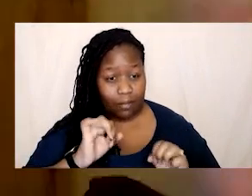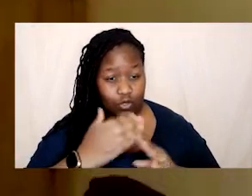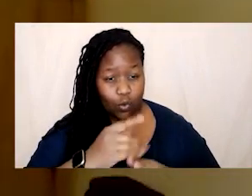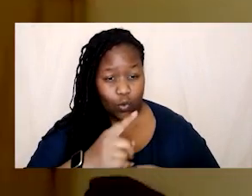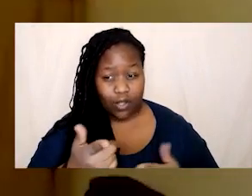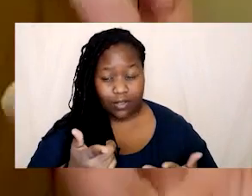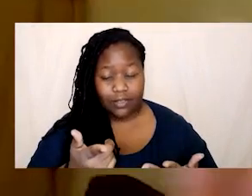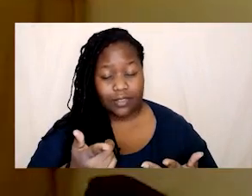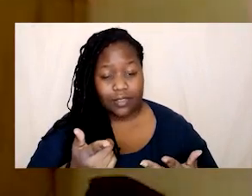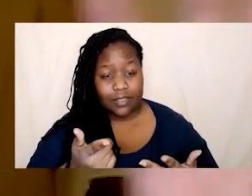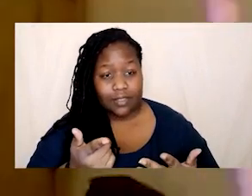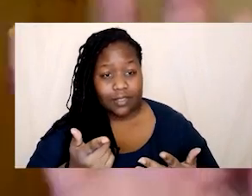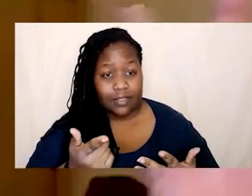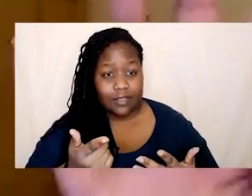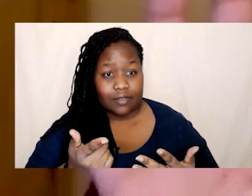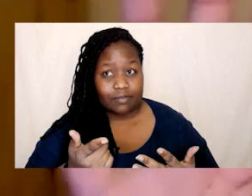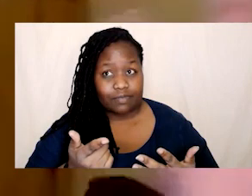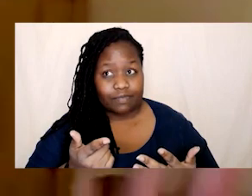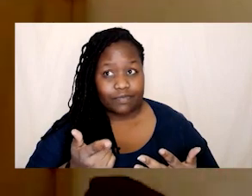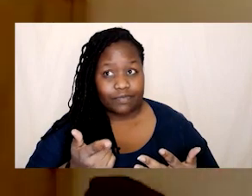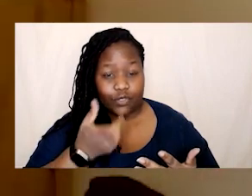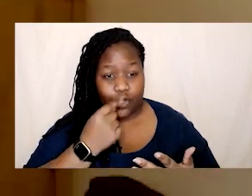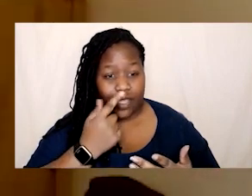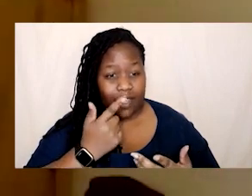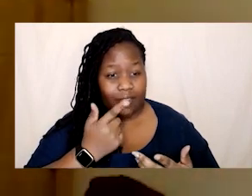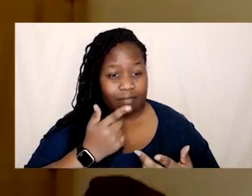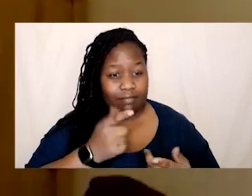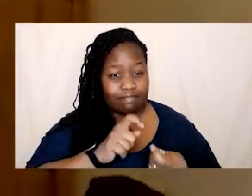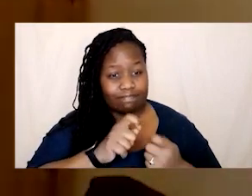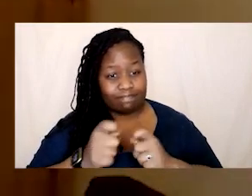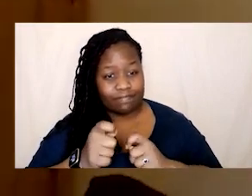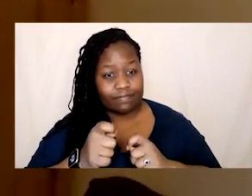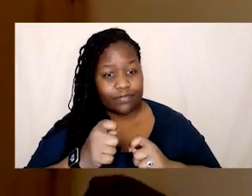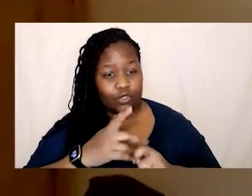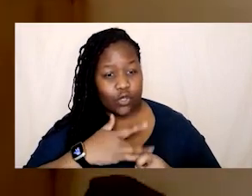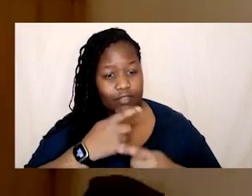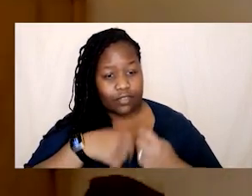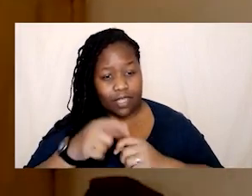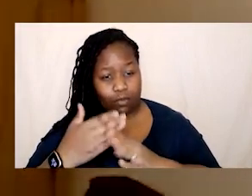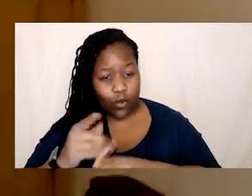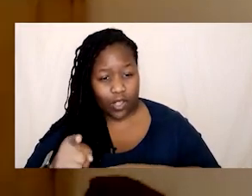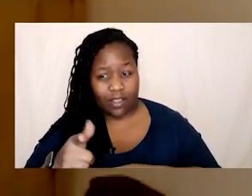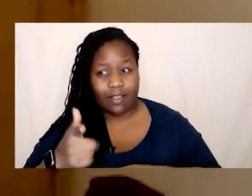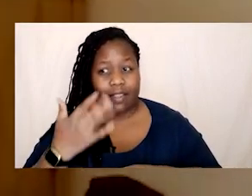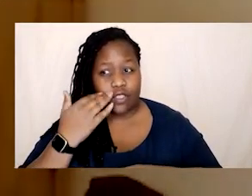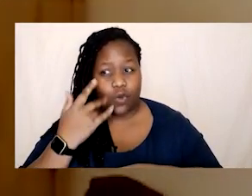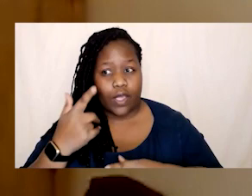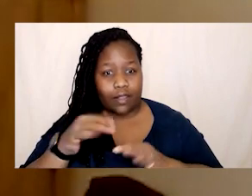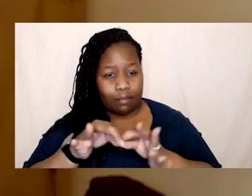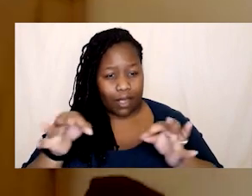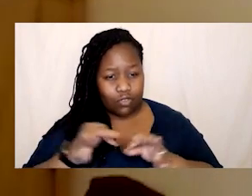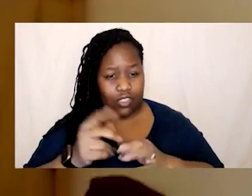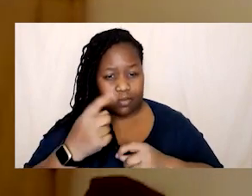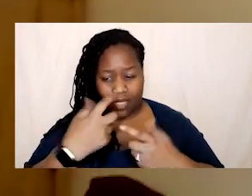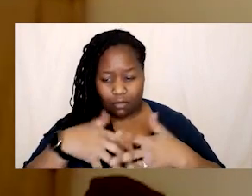and like that yeah i think that's where that's where the boundaries start getting a little bit eroded but for me like thinking about pleasure being at the core of my